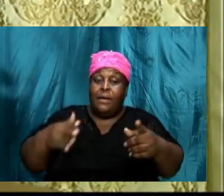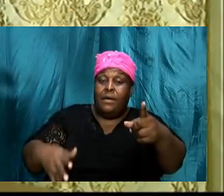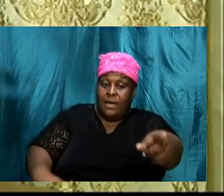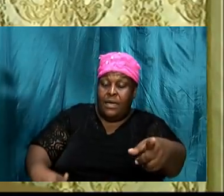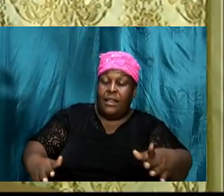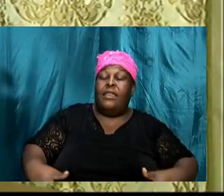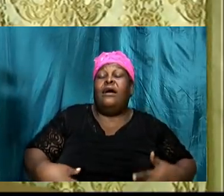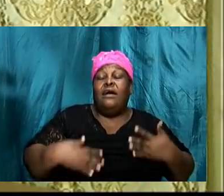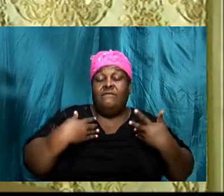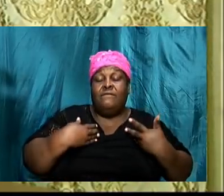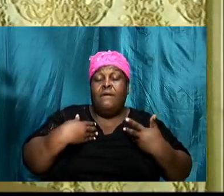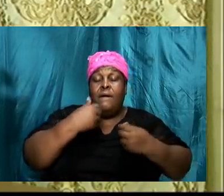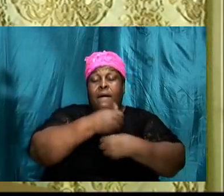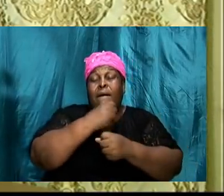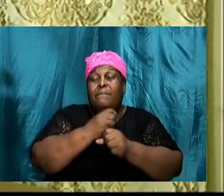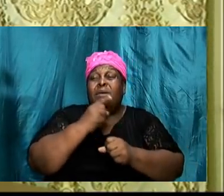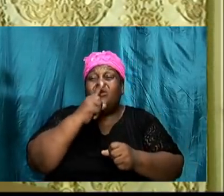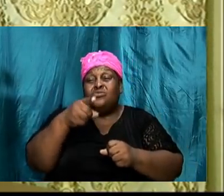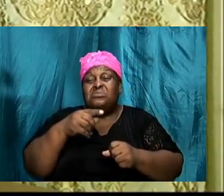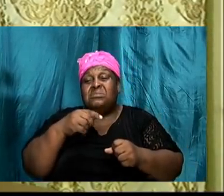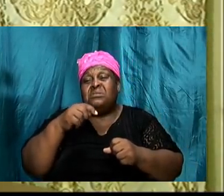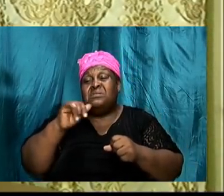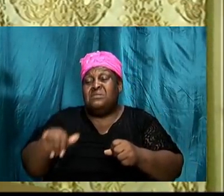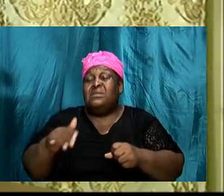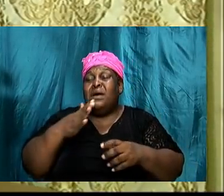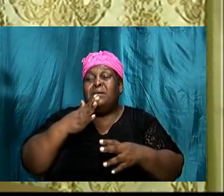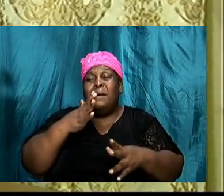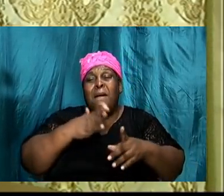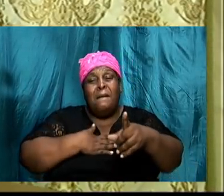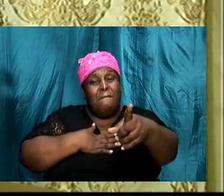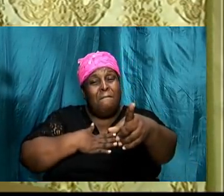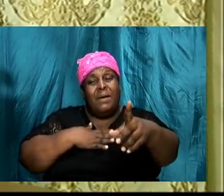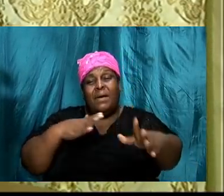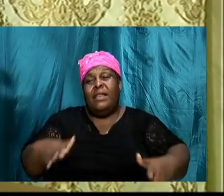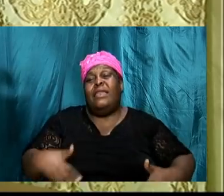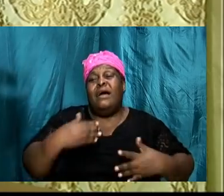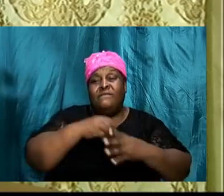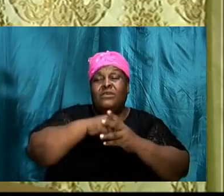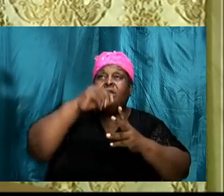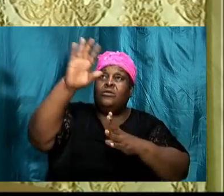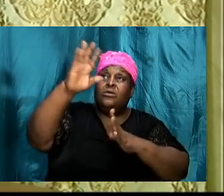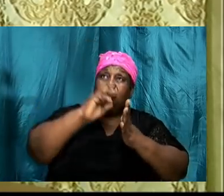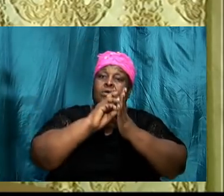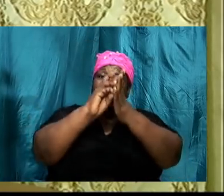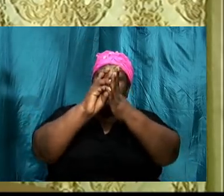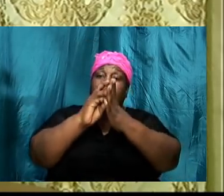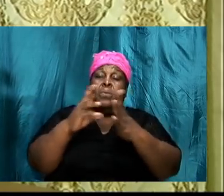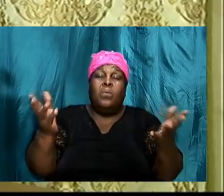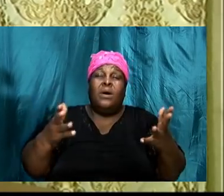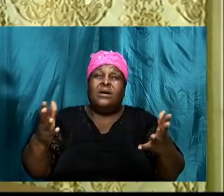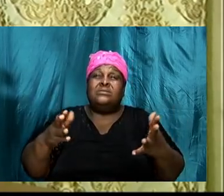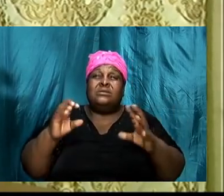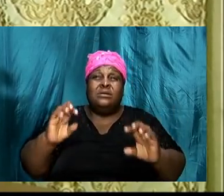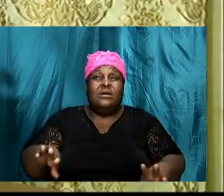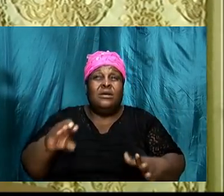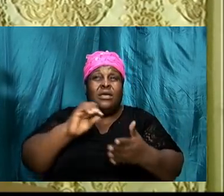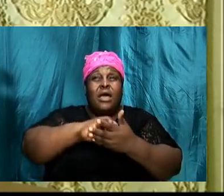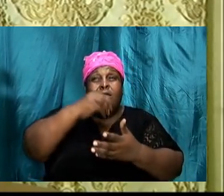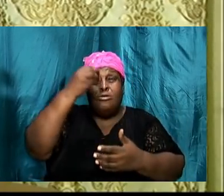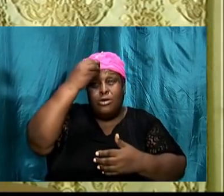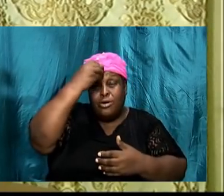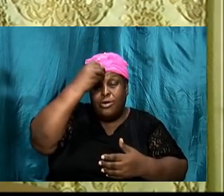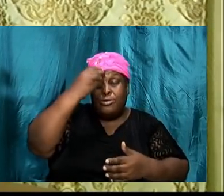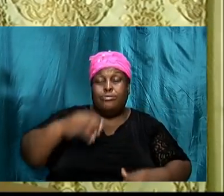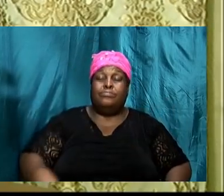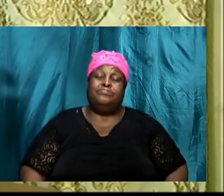that my life is in your will what is it that we can learn the turn point